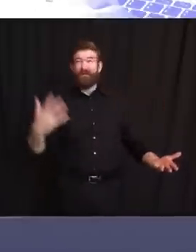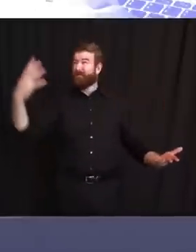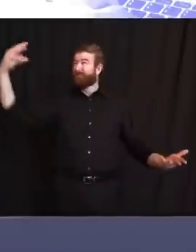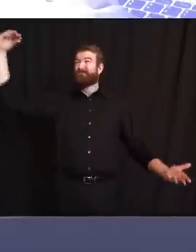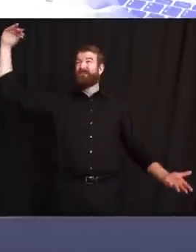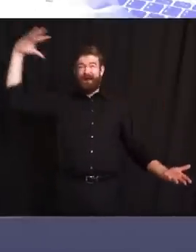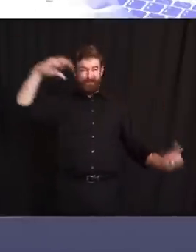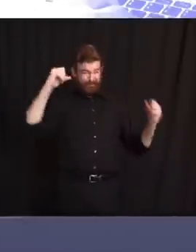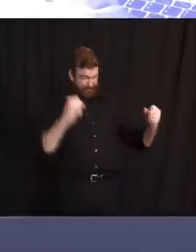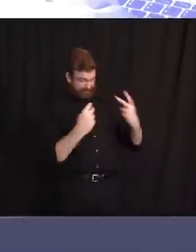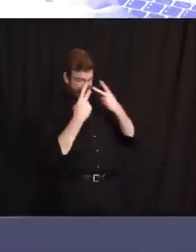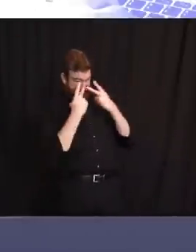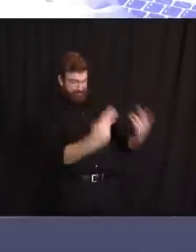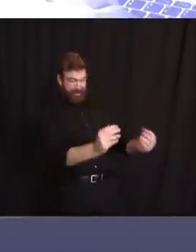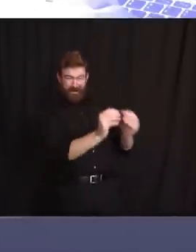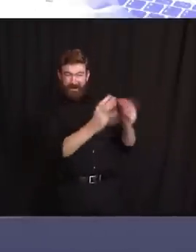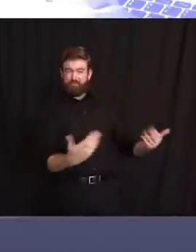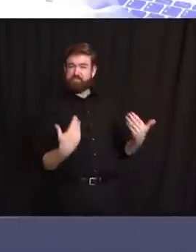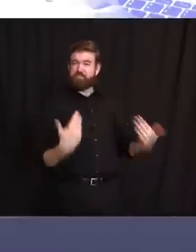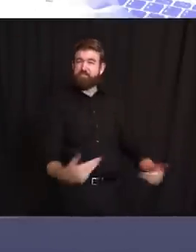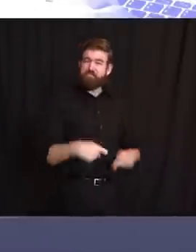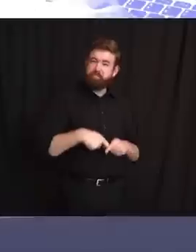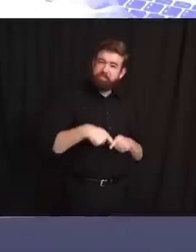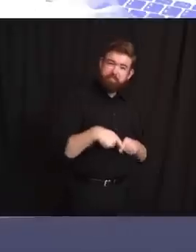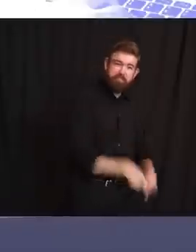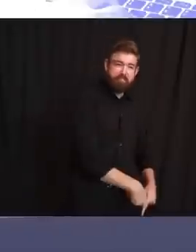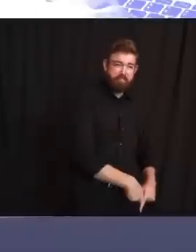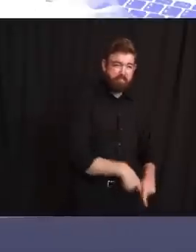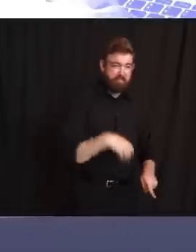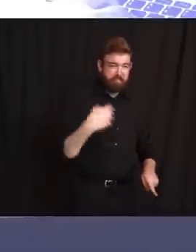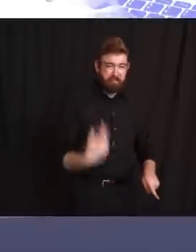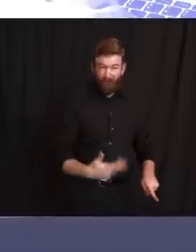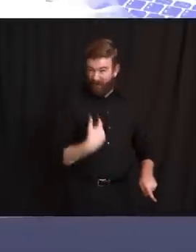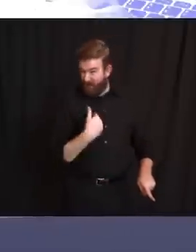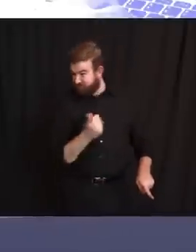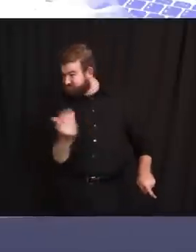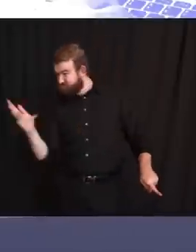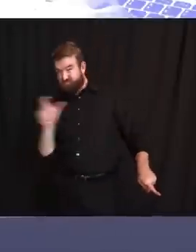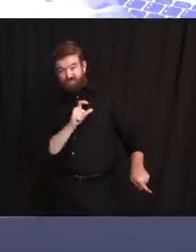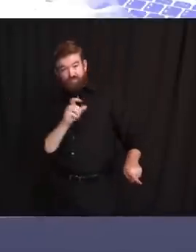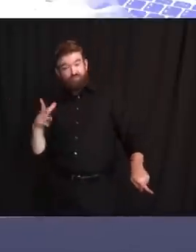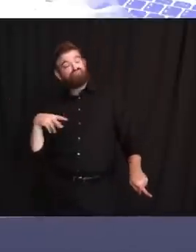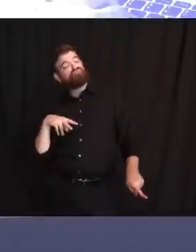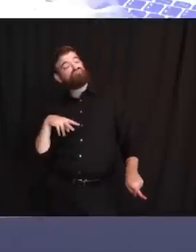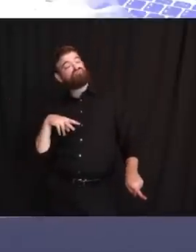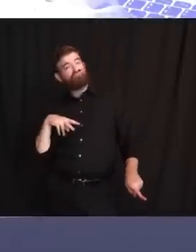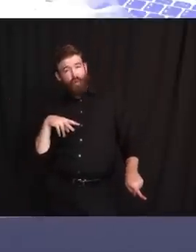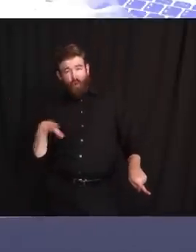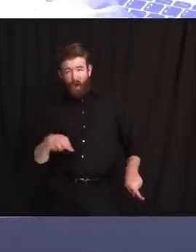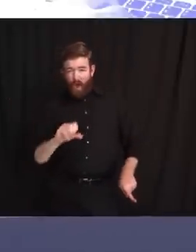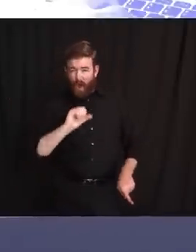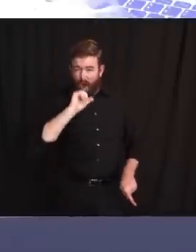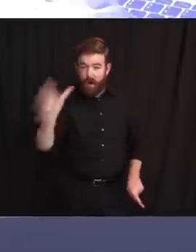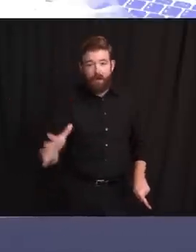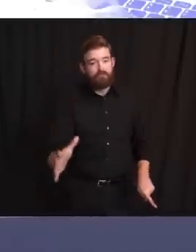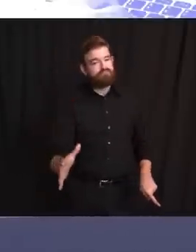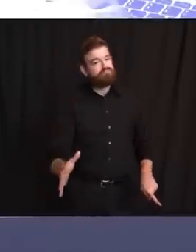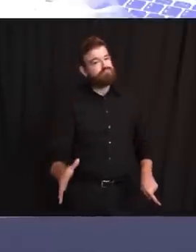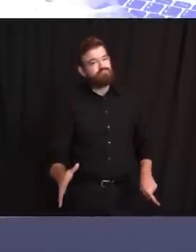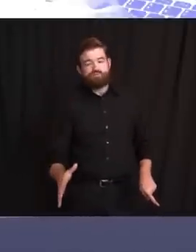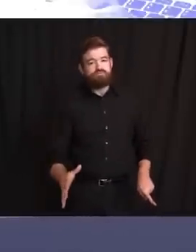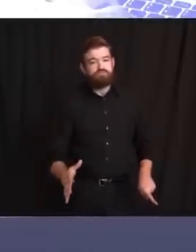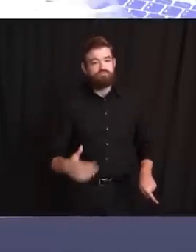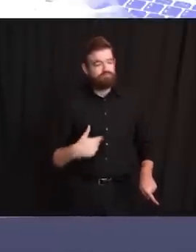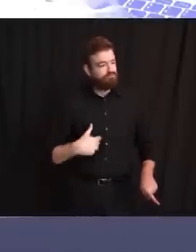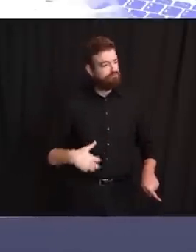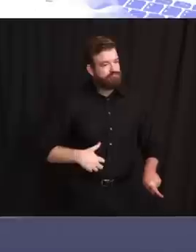officers watched and did nothing. I'm angry that these officers disgraced their entire